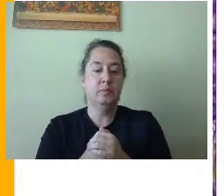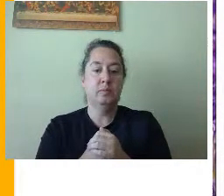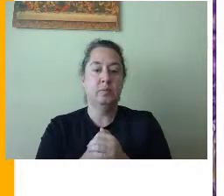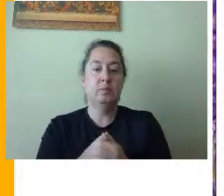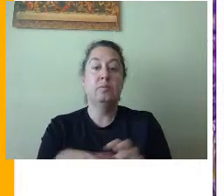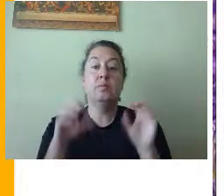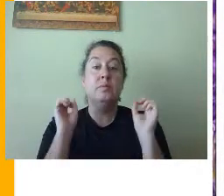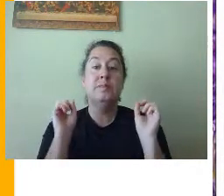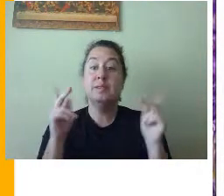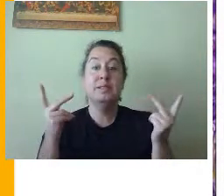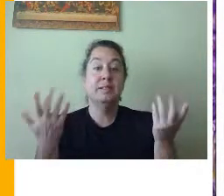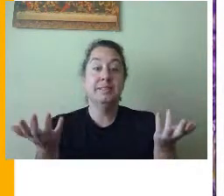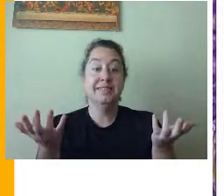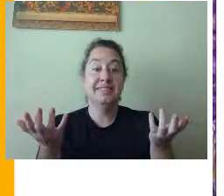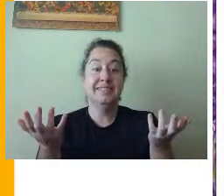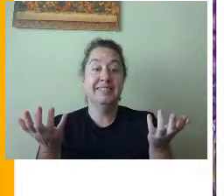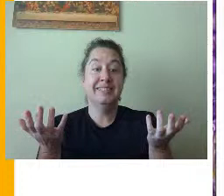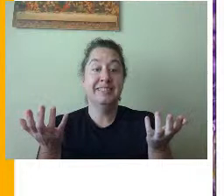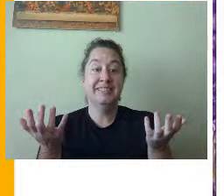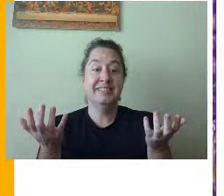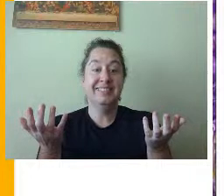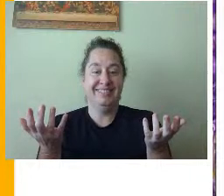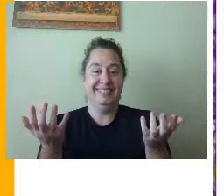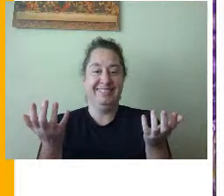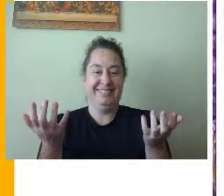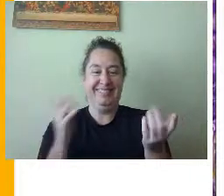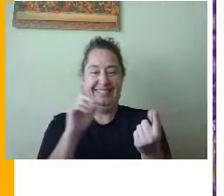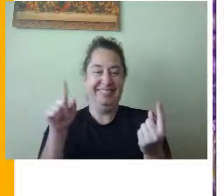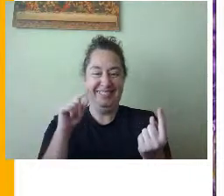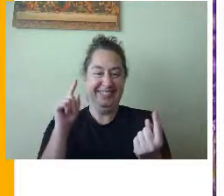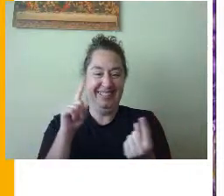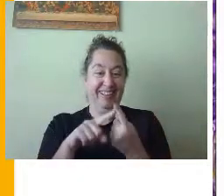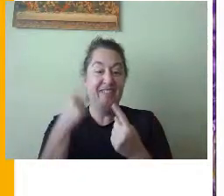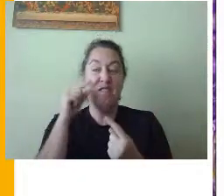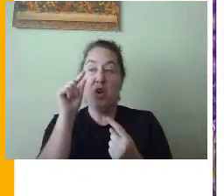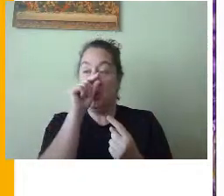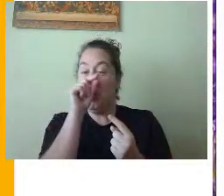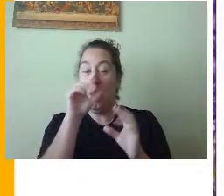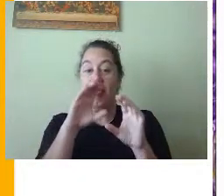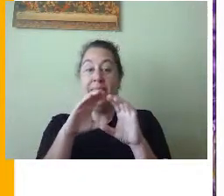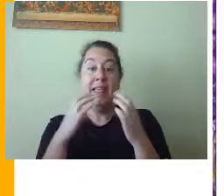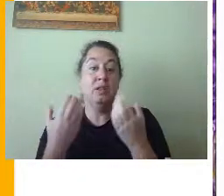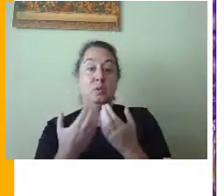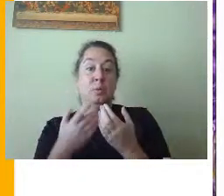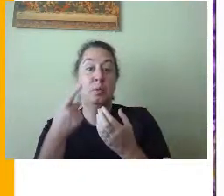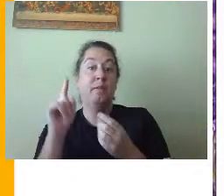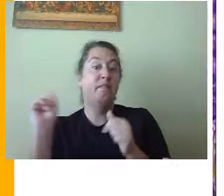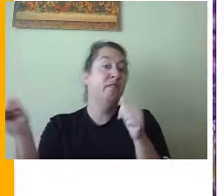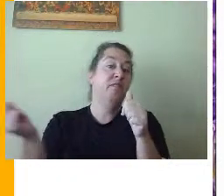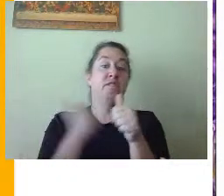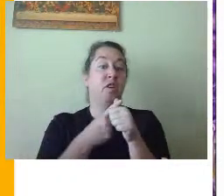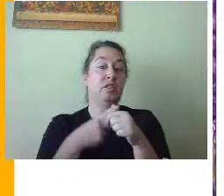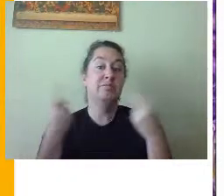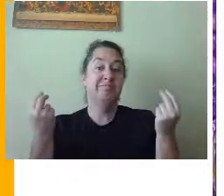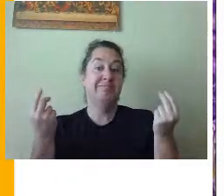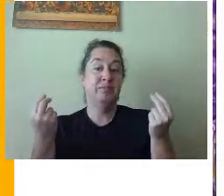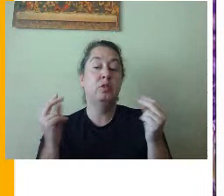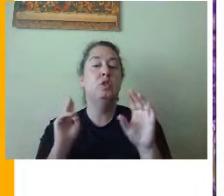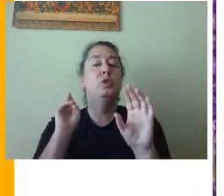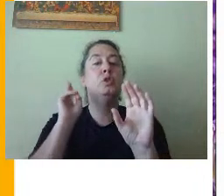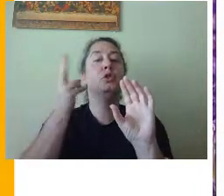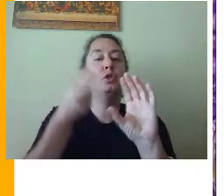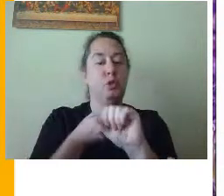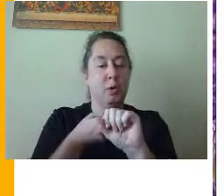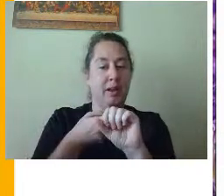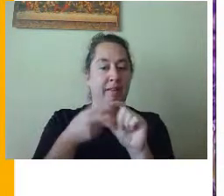Okay, when doing Google Classroom, the very first thing you're going to have to do is join a